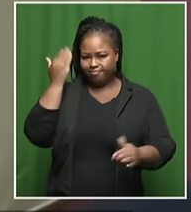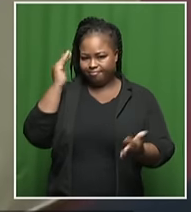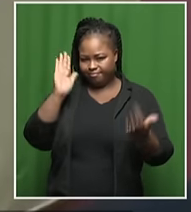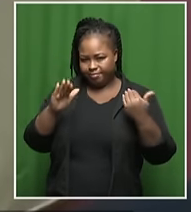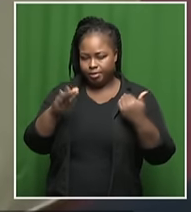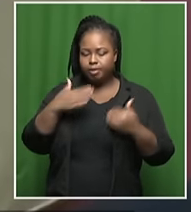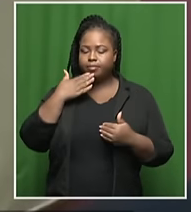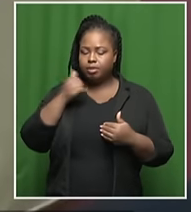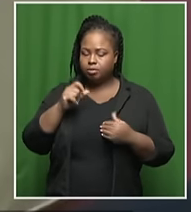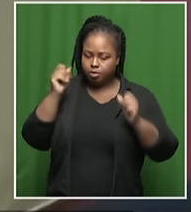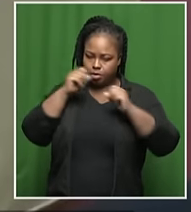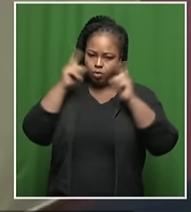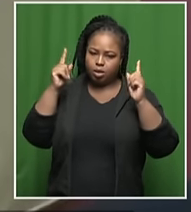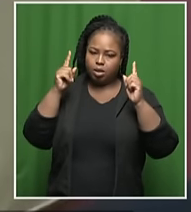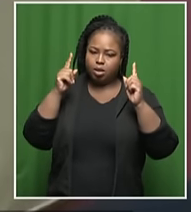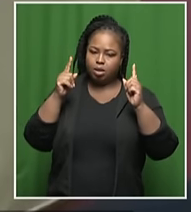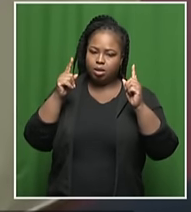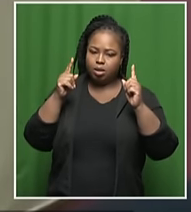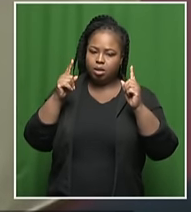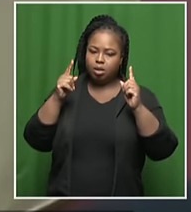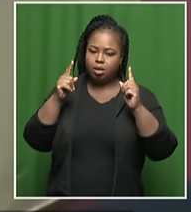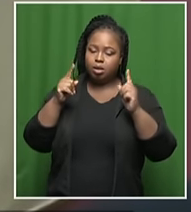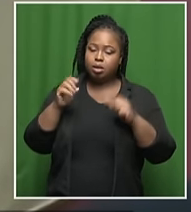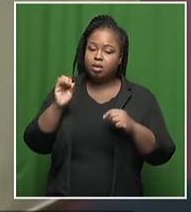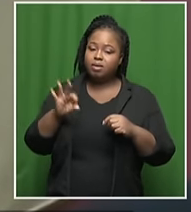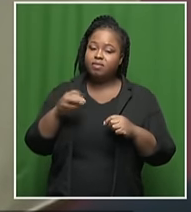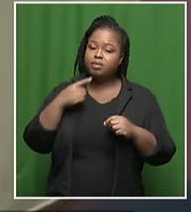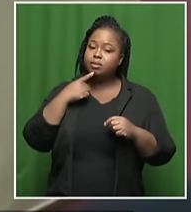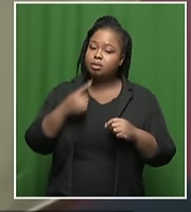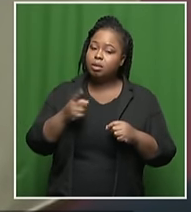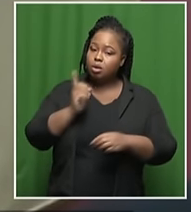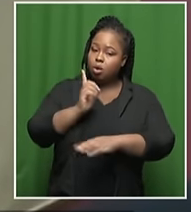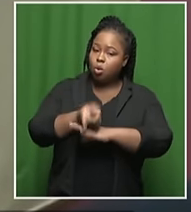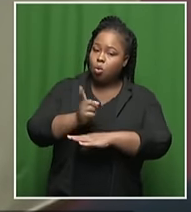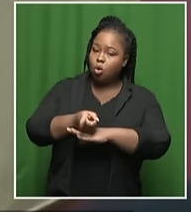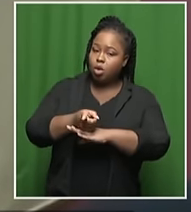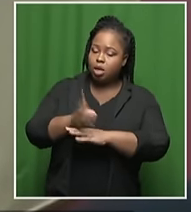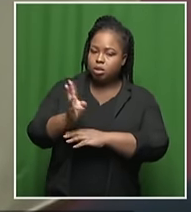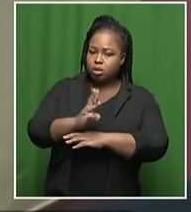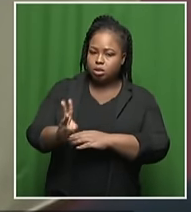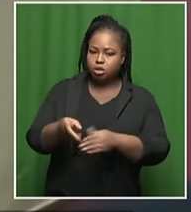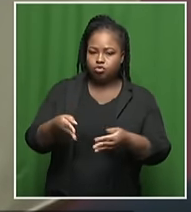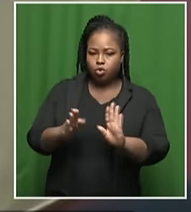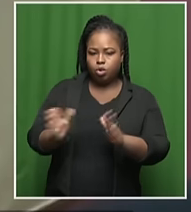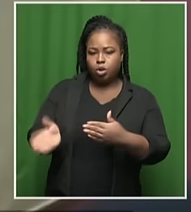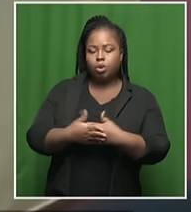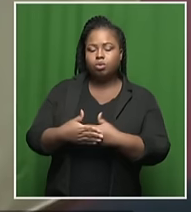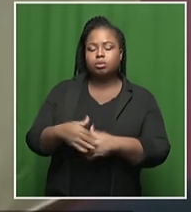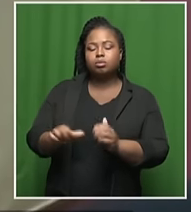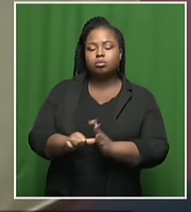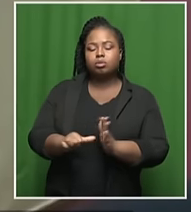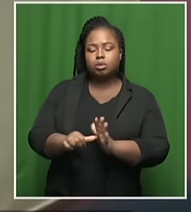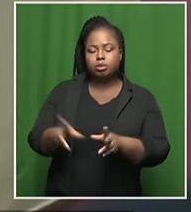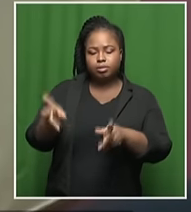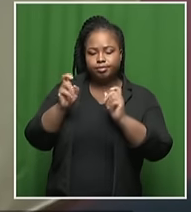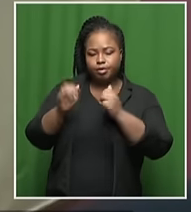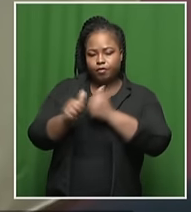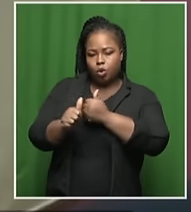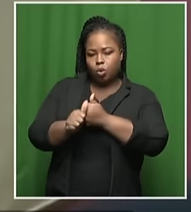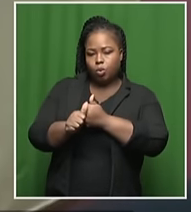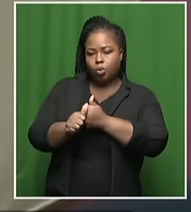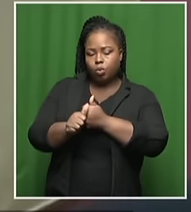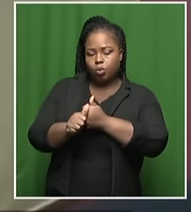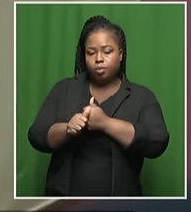be aware of what they, if they are providing any warnings, if they are closing off roads. It's very important to listen to them.